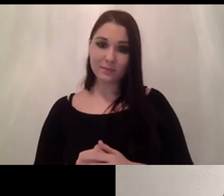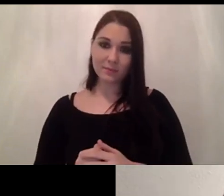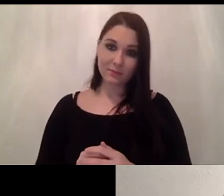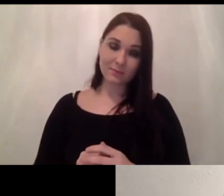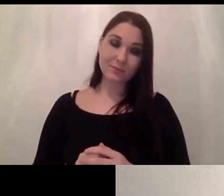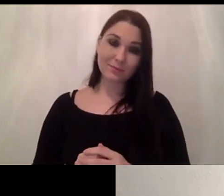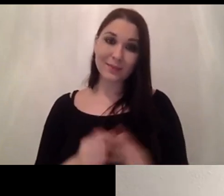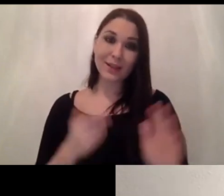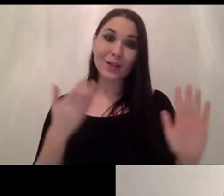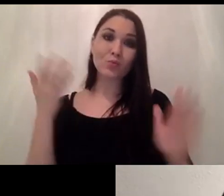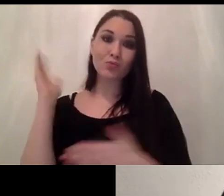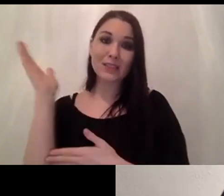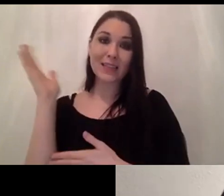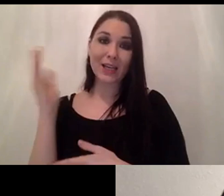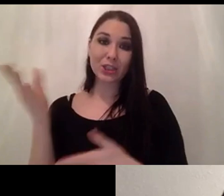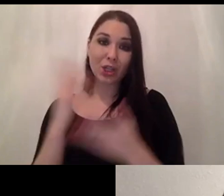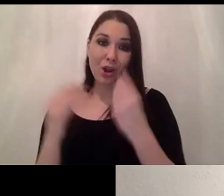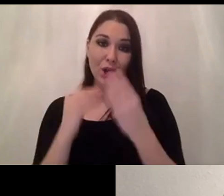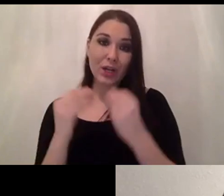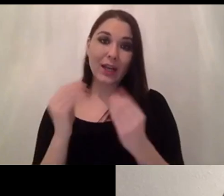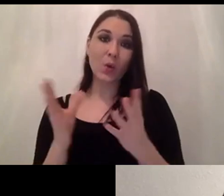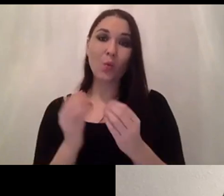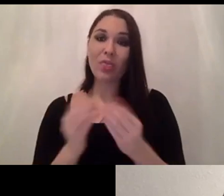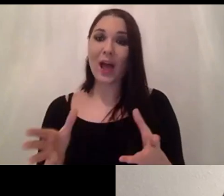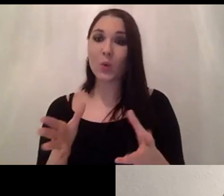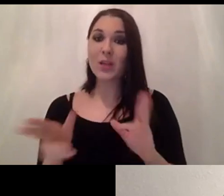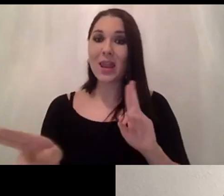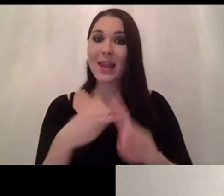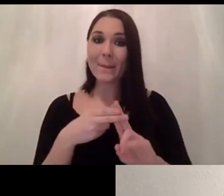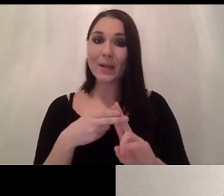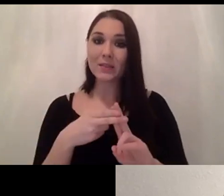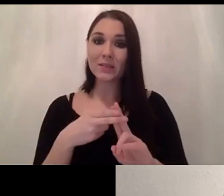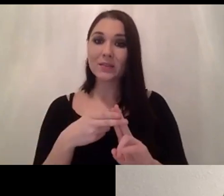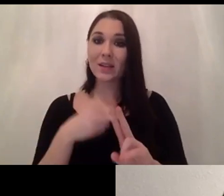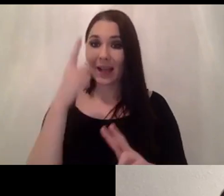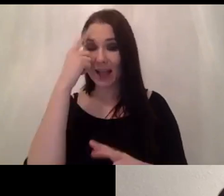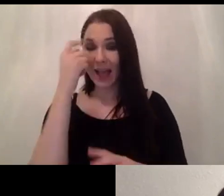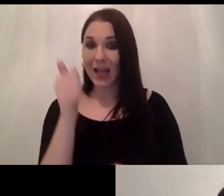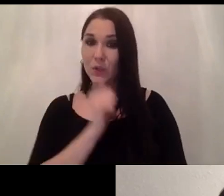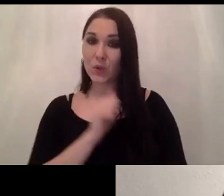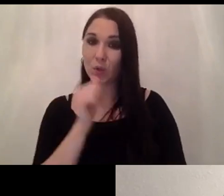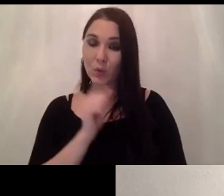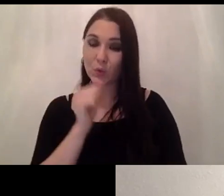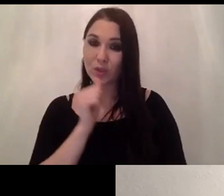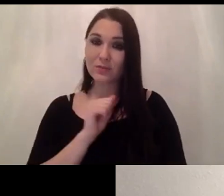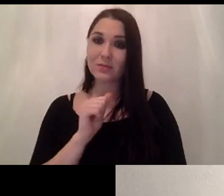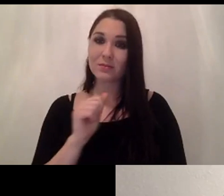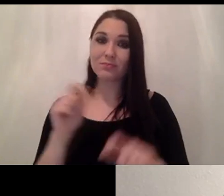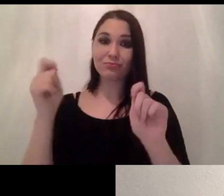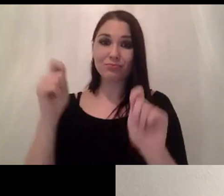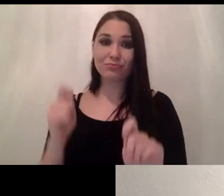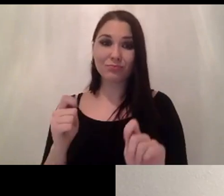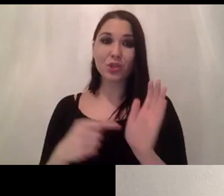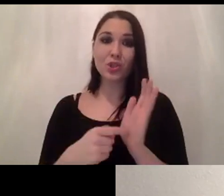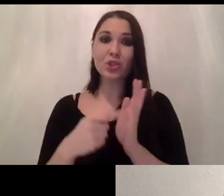learning then without training without labels on the big data set and you can use that pre-trained model for fine tuning in that sense